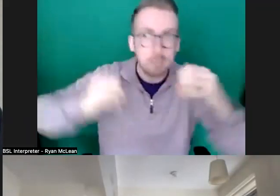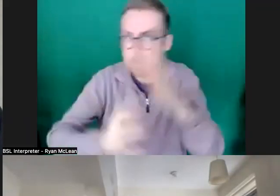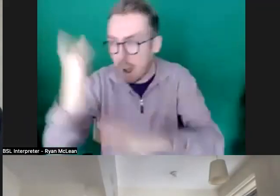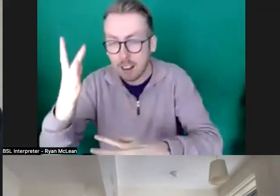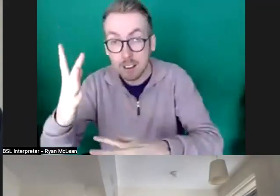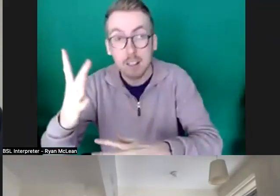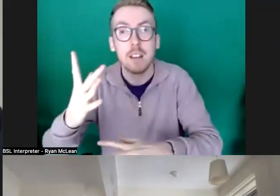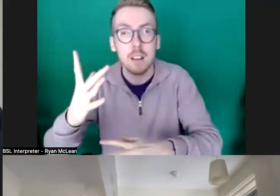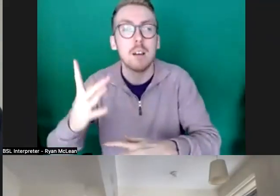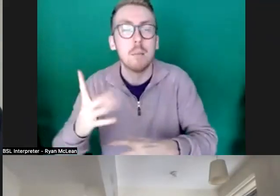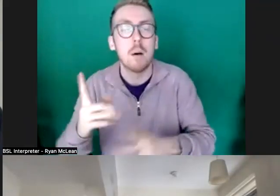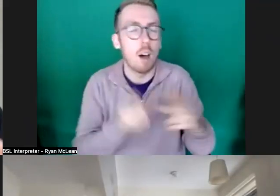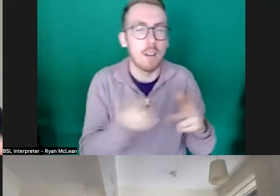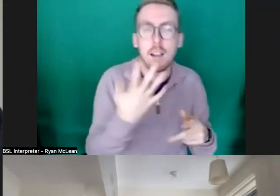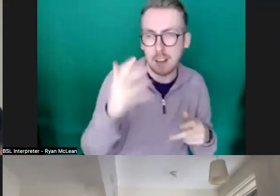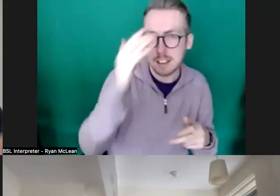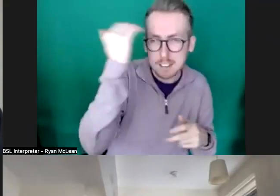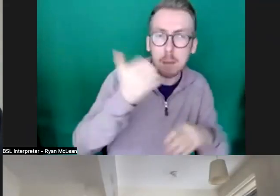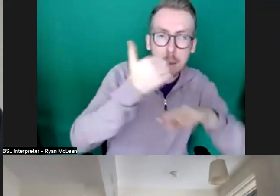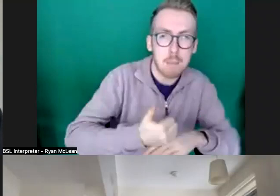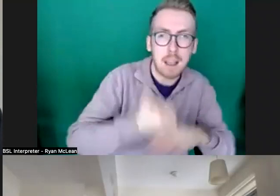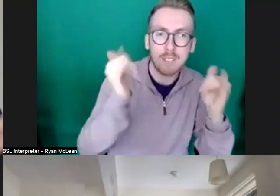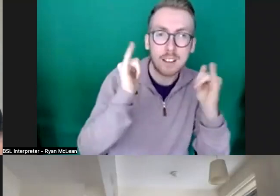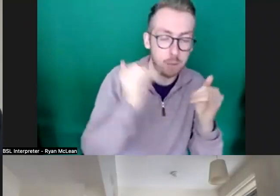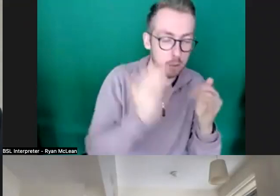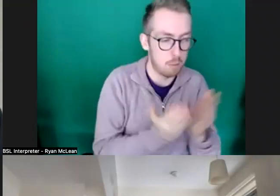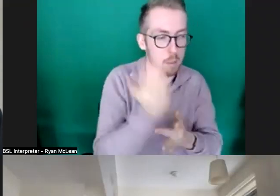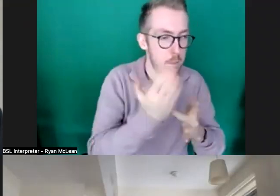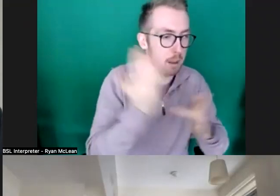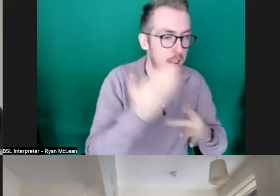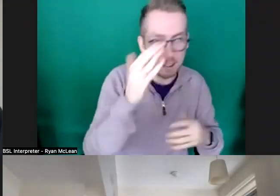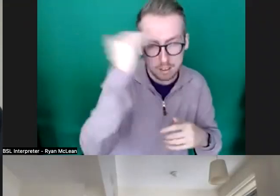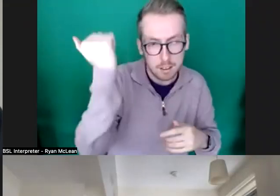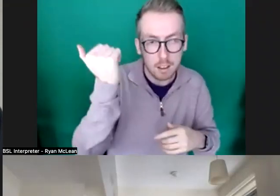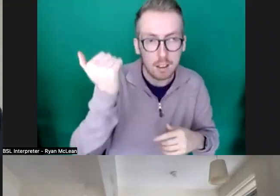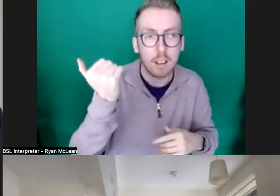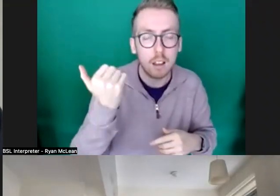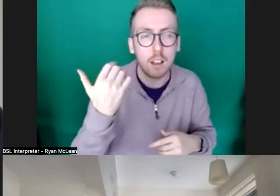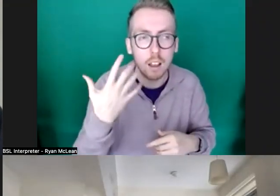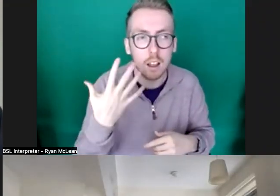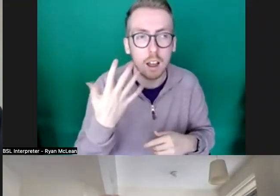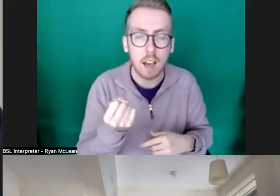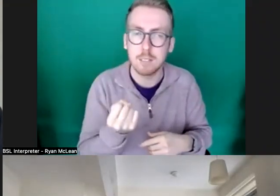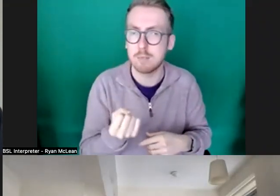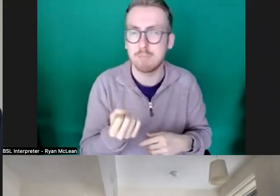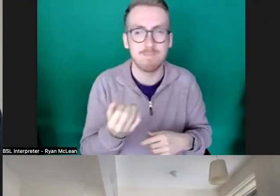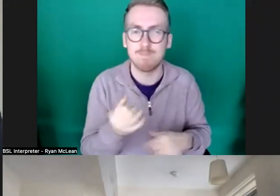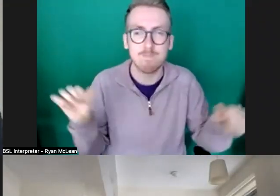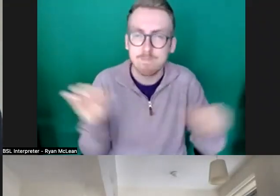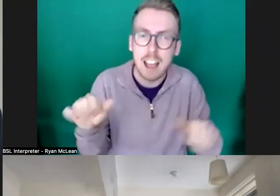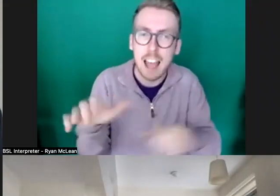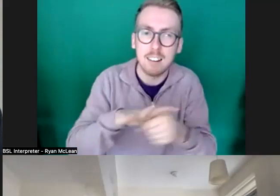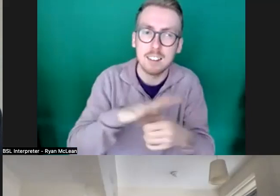summer based festivals and so particularly the height of summer they might have very limited errors of darkness um